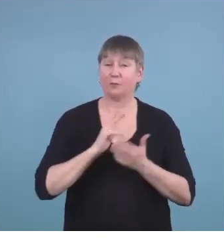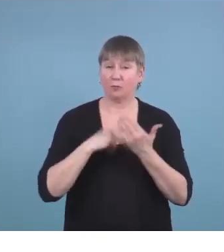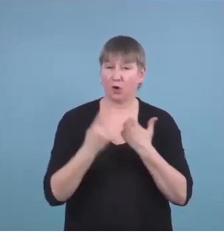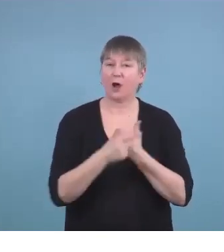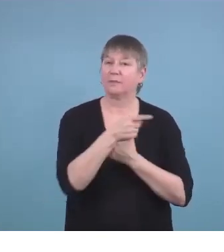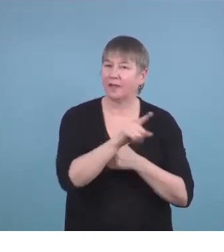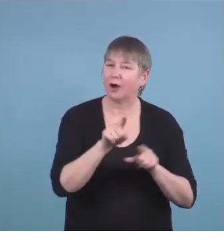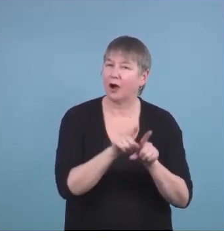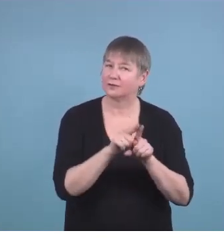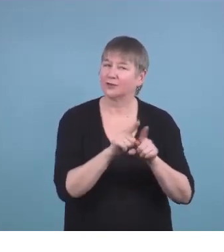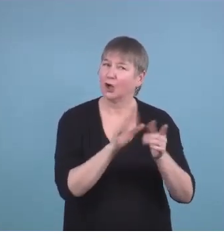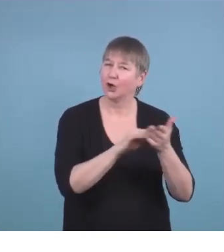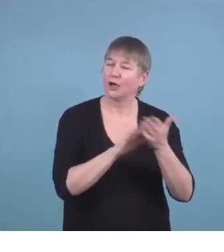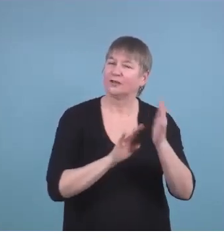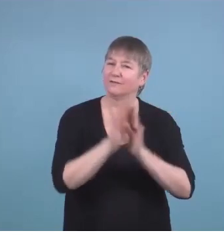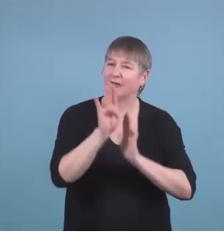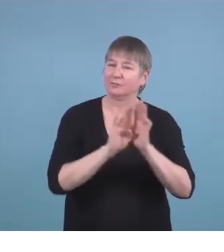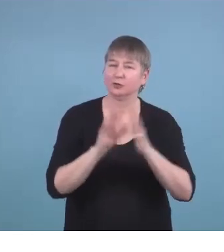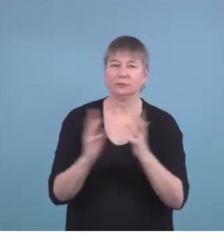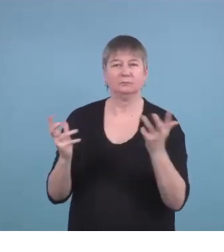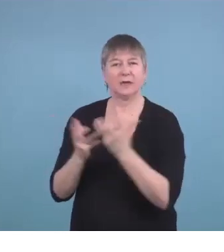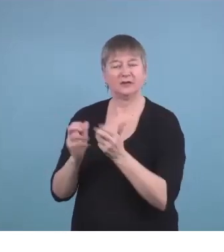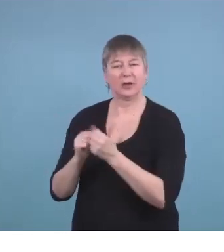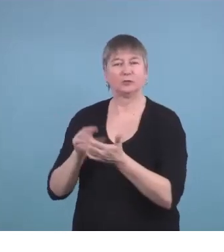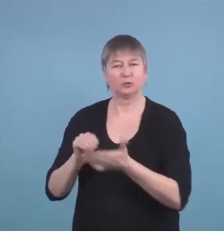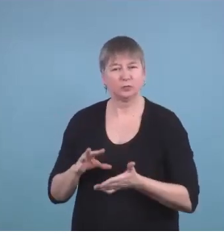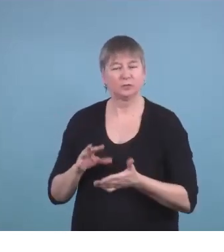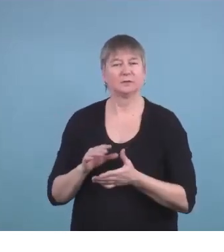as well to work with our kids and work with them outside of school